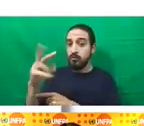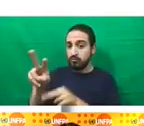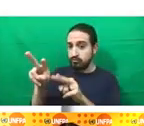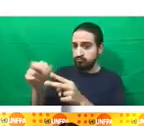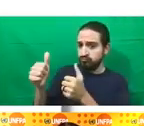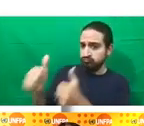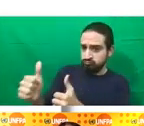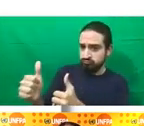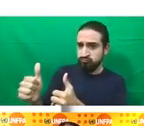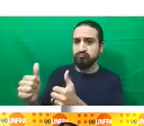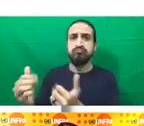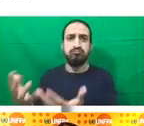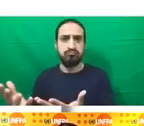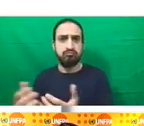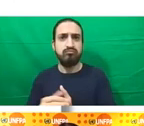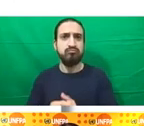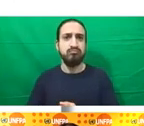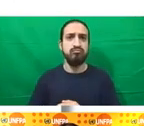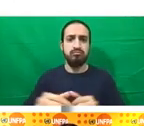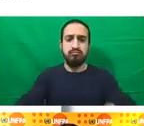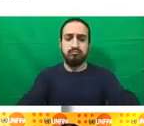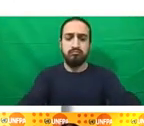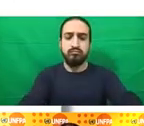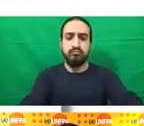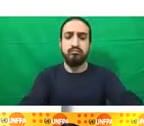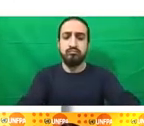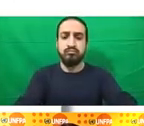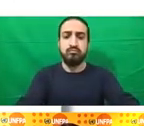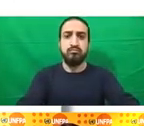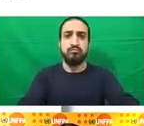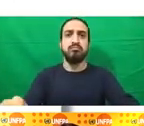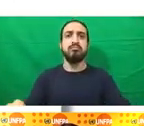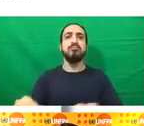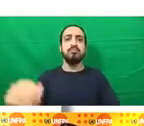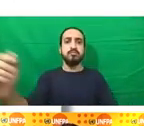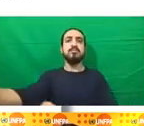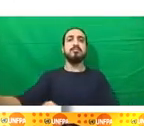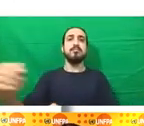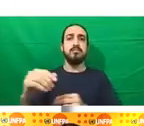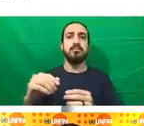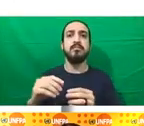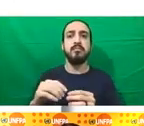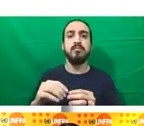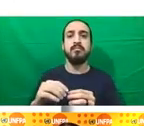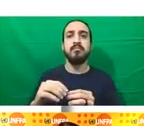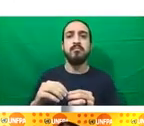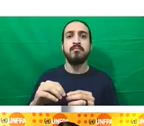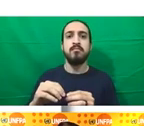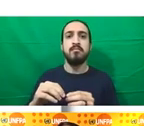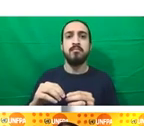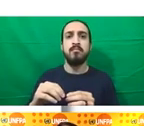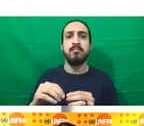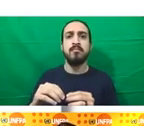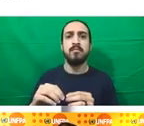a guidance note, and we tried to see because of COVID there were some countries that were delayed in their new submission of NDPC.